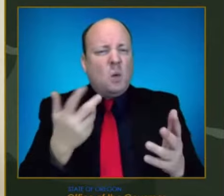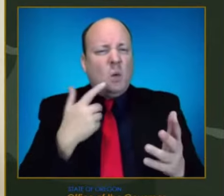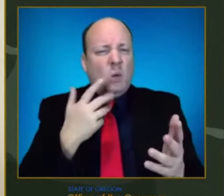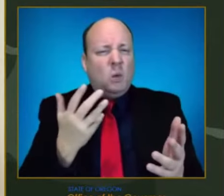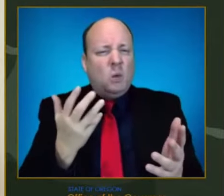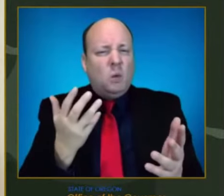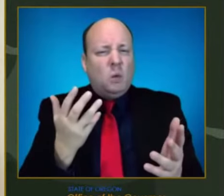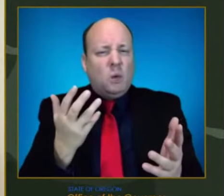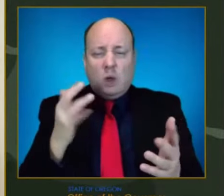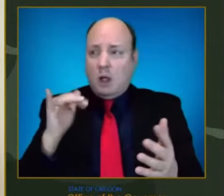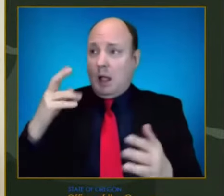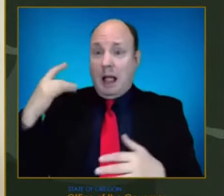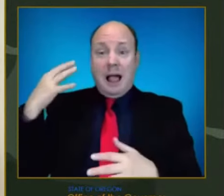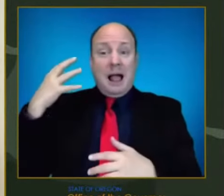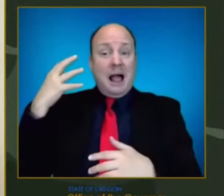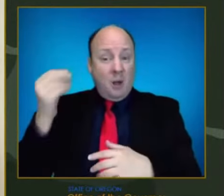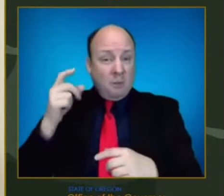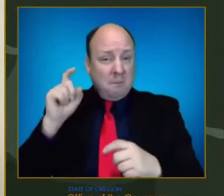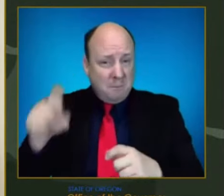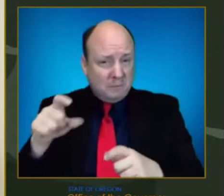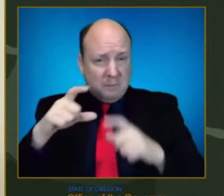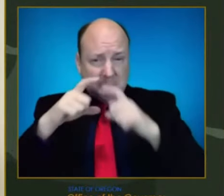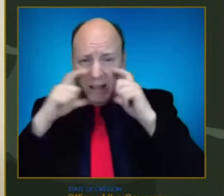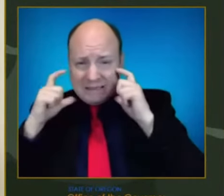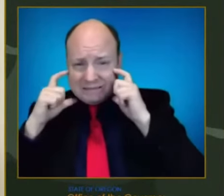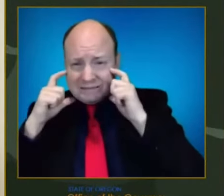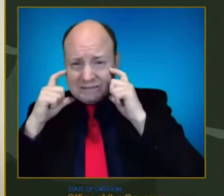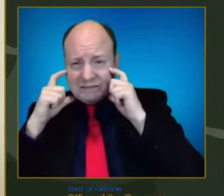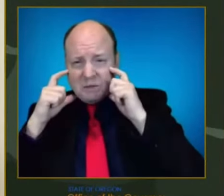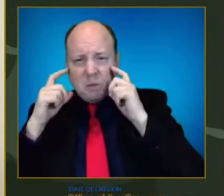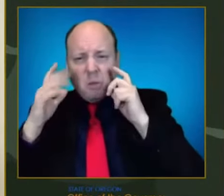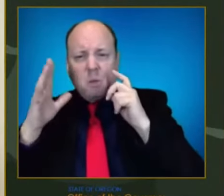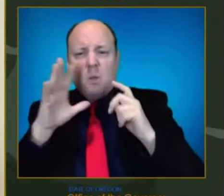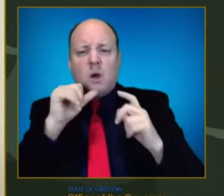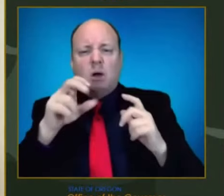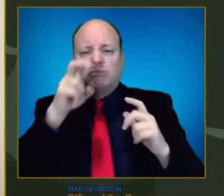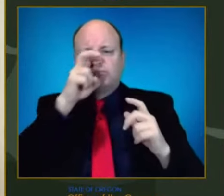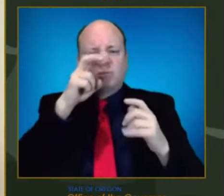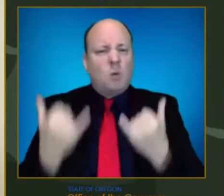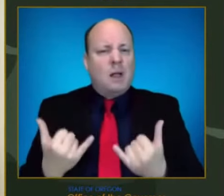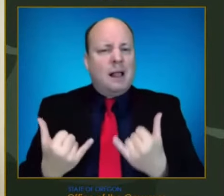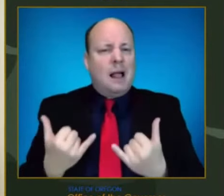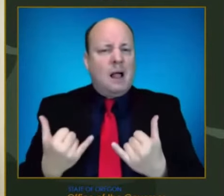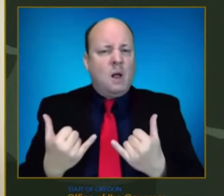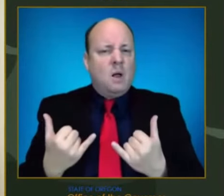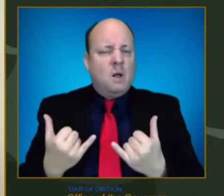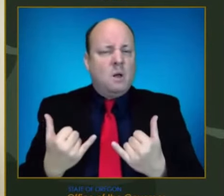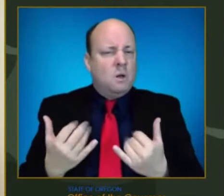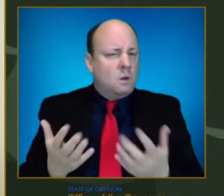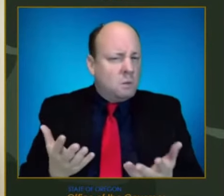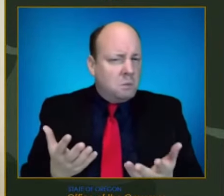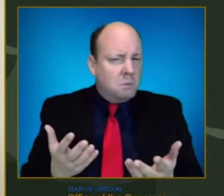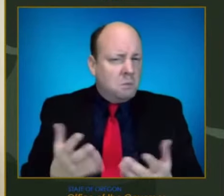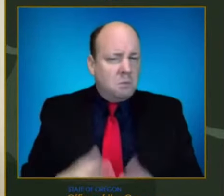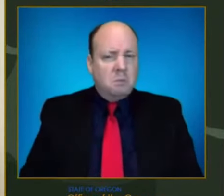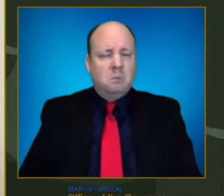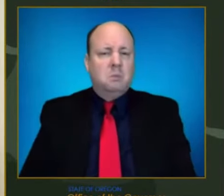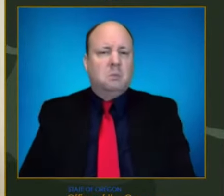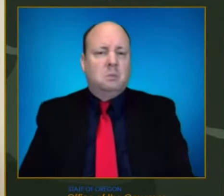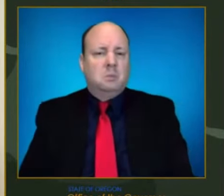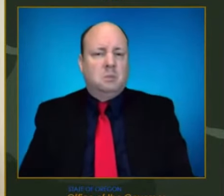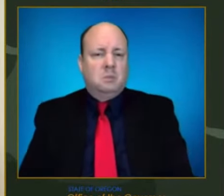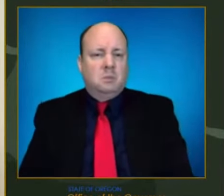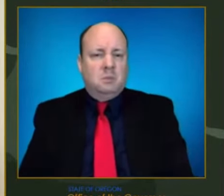masking mandate, et cetera. Thank you. Dr. Graven, do you want to answer the first part of the question?